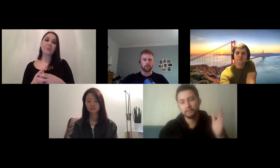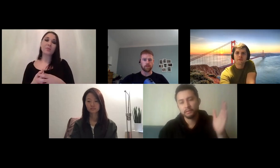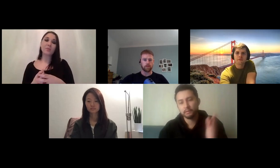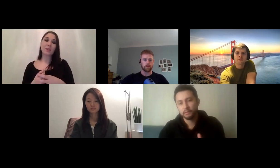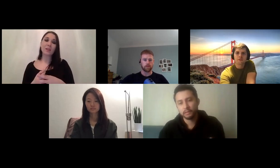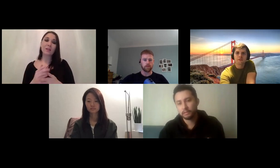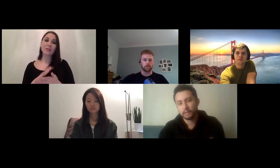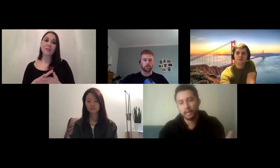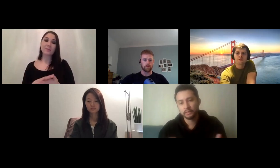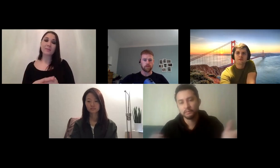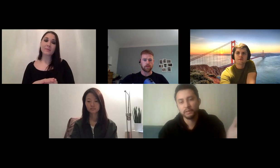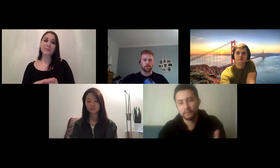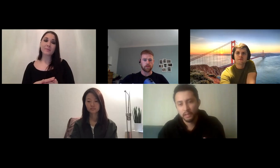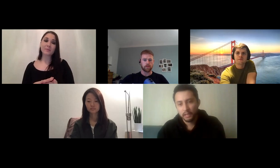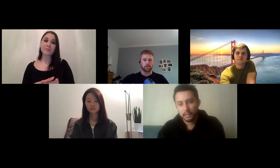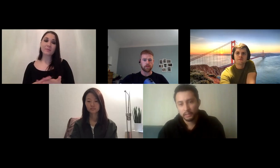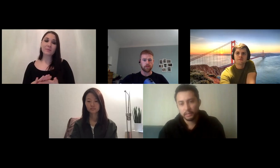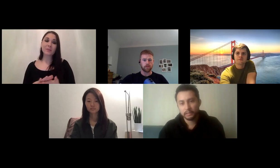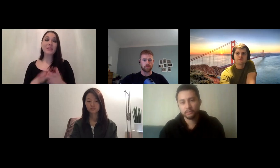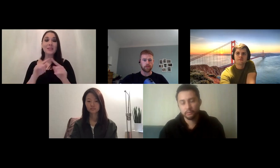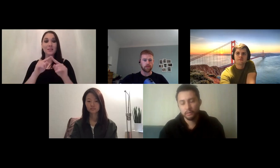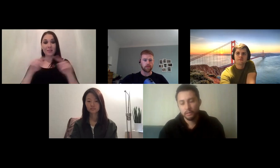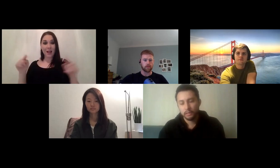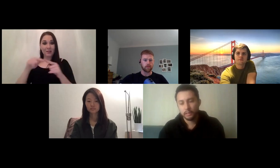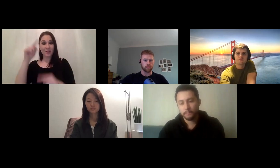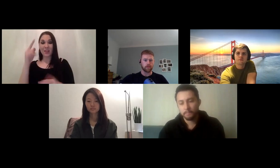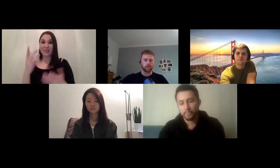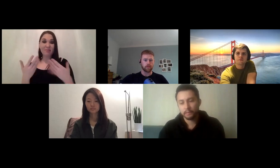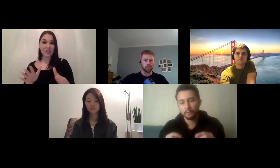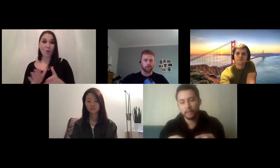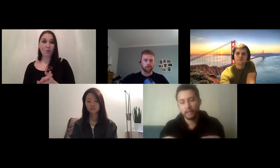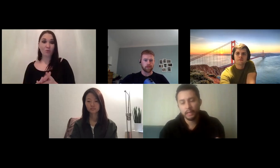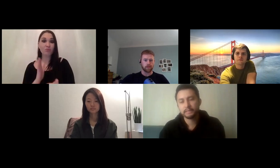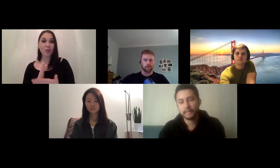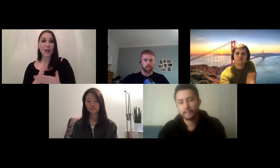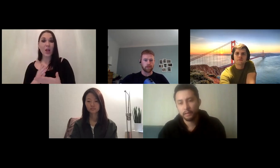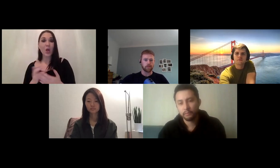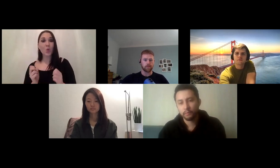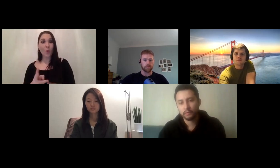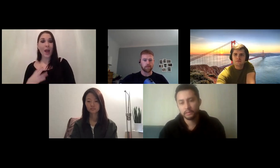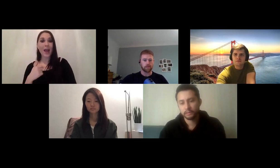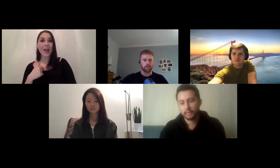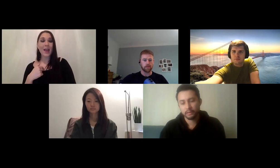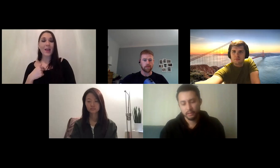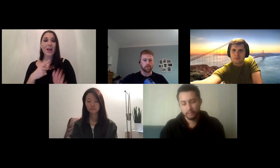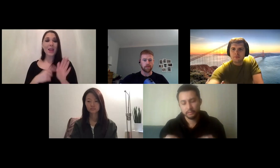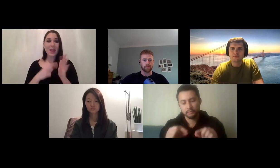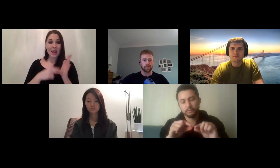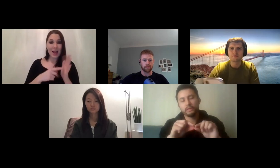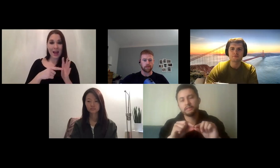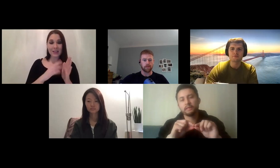defining the the height and the width and that's all um the way a line scan camera works is just like